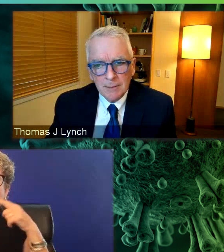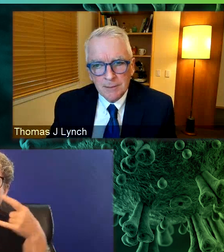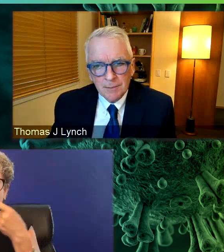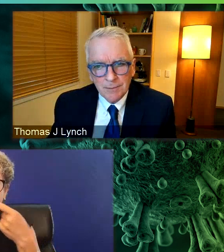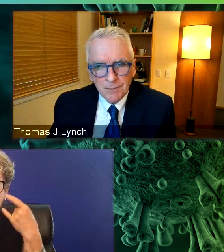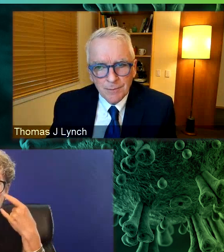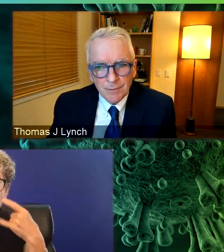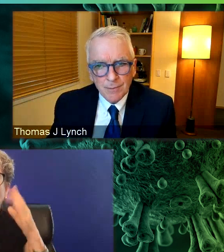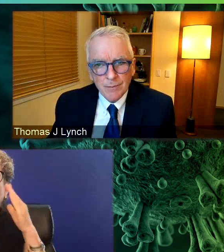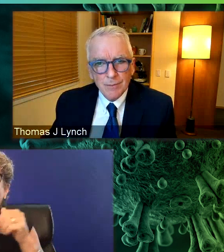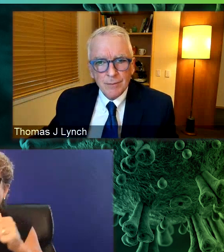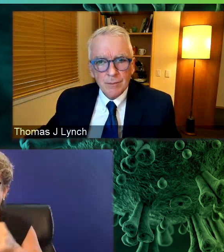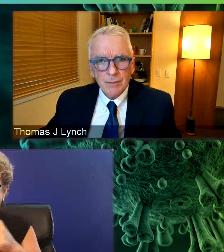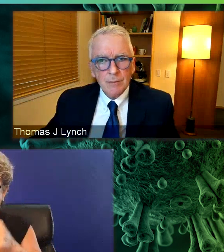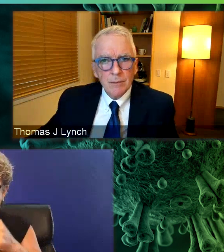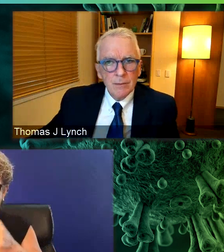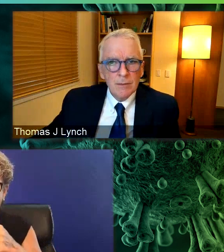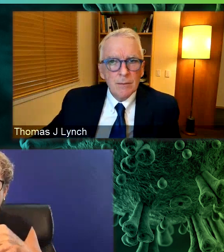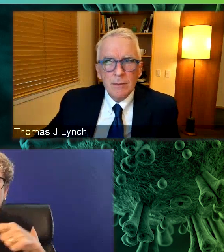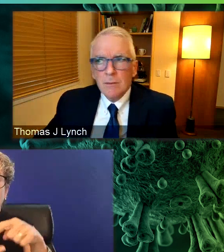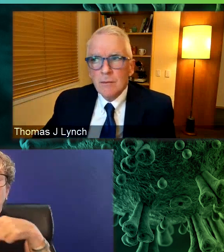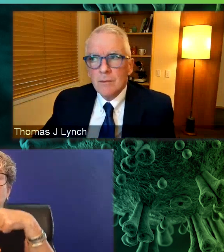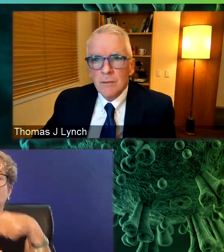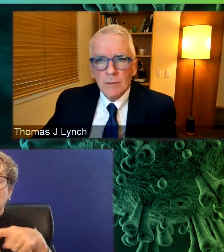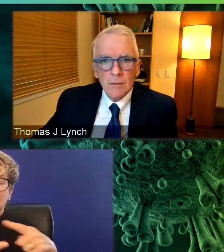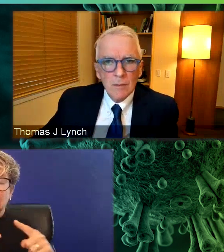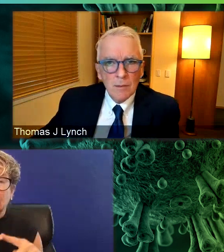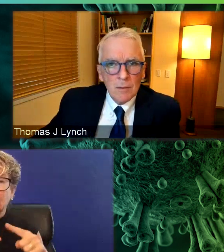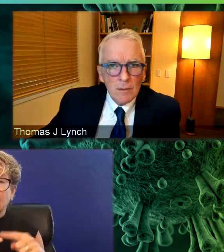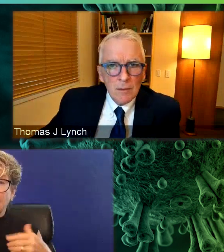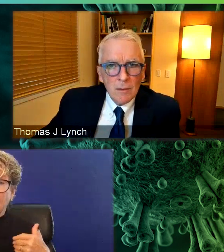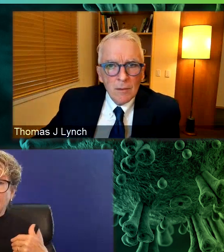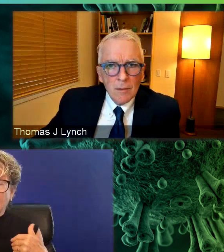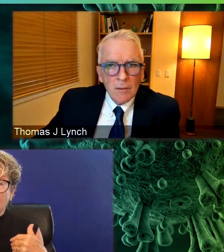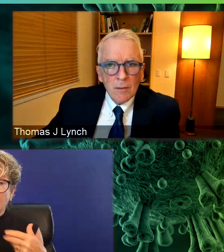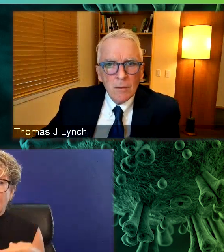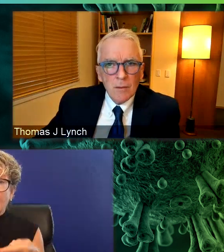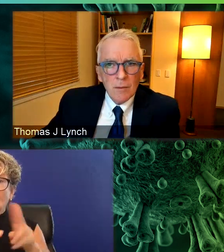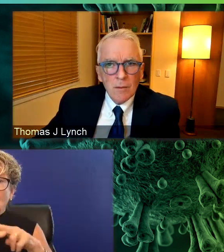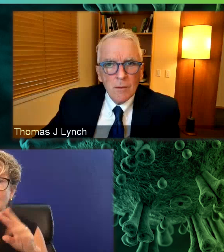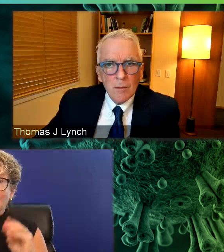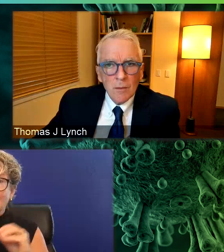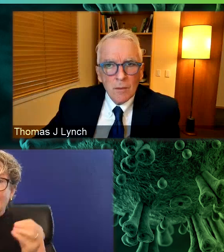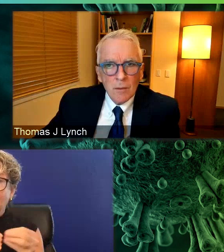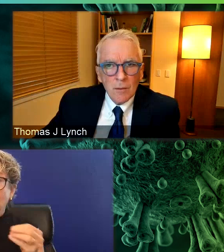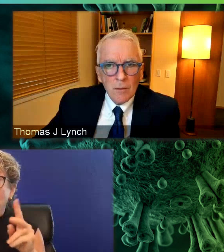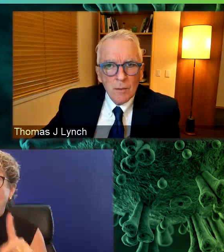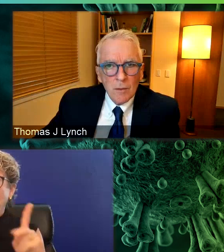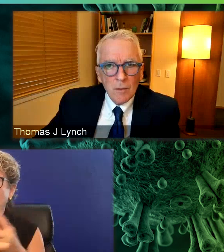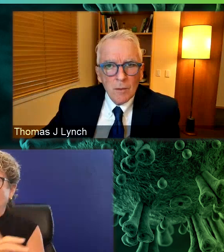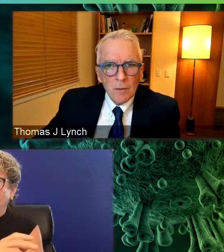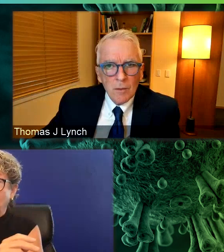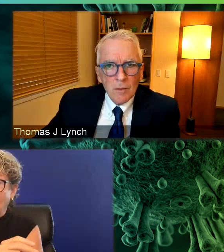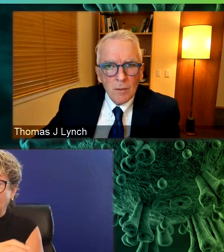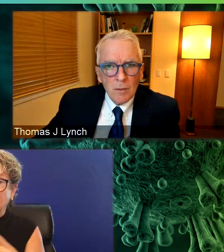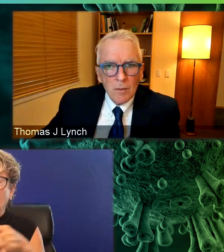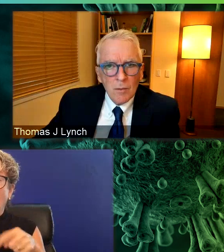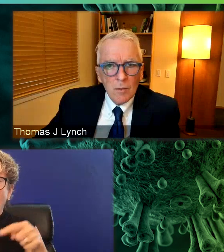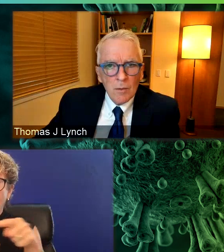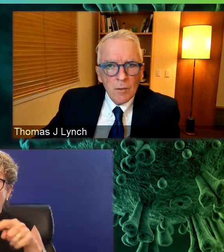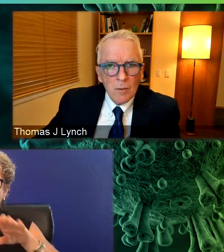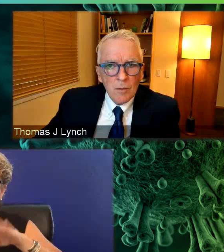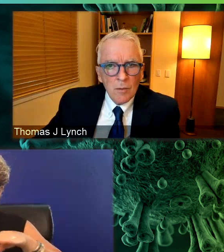vaccination rates among those that are eligible, booked among staff and adolescents is the other key. then